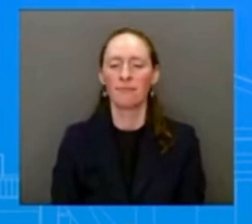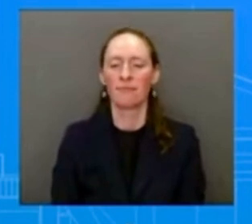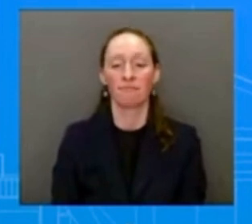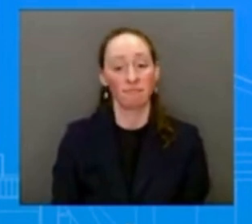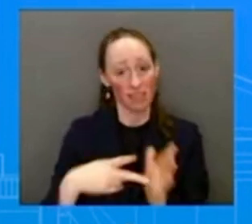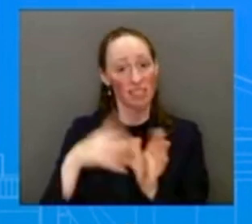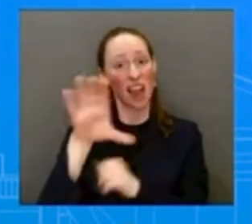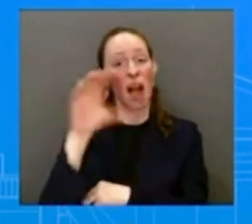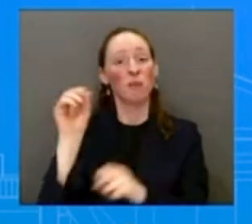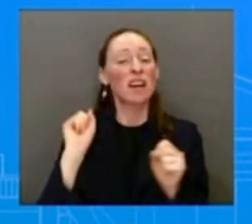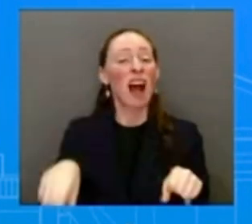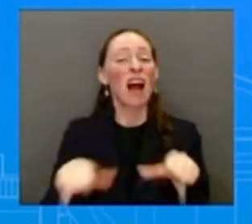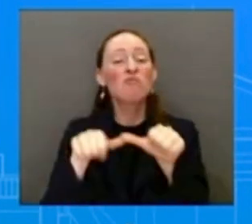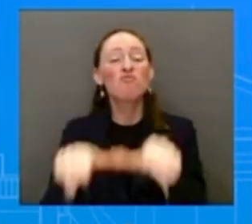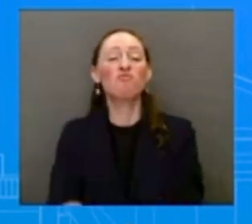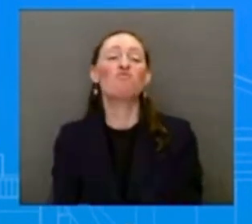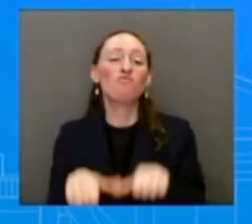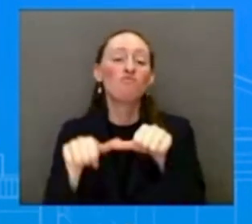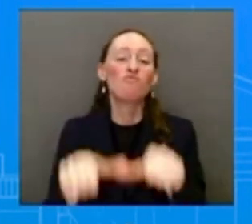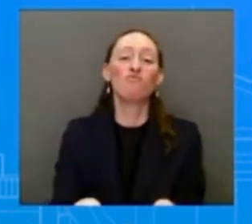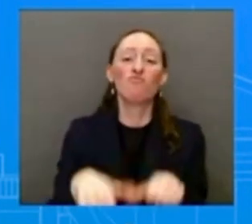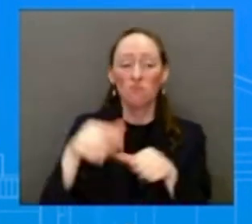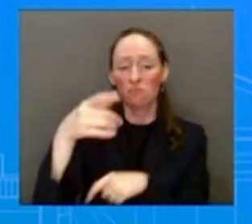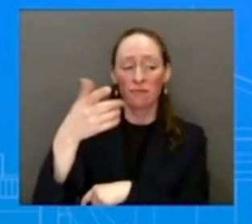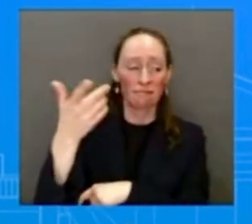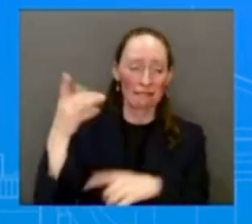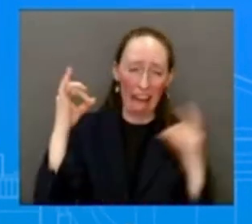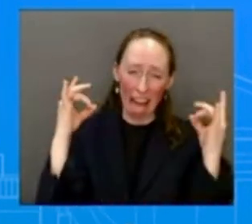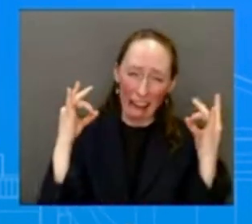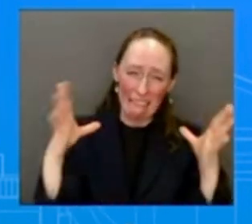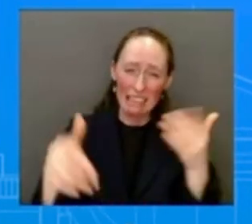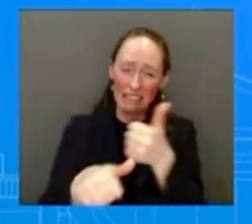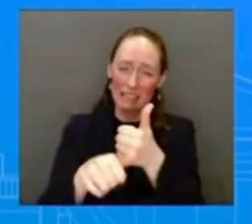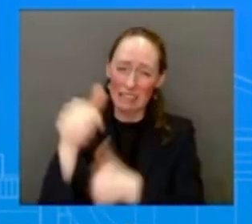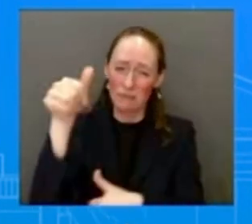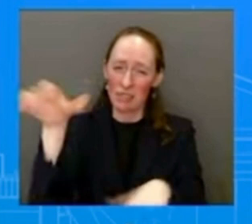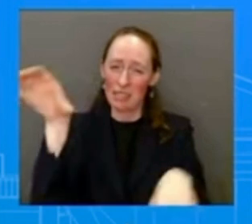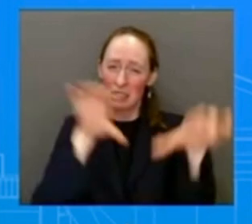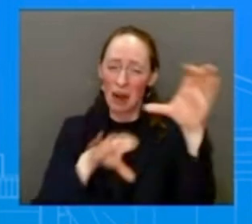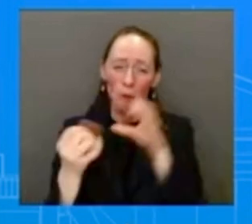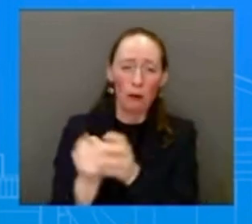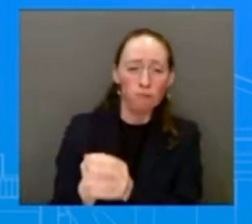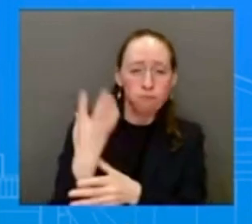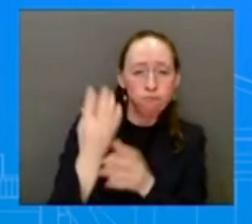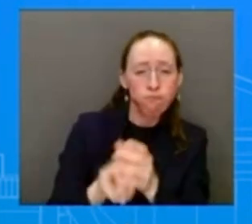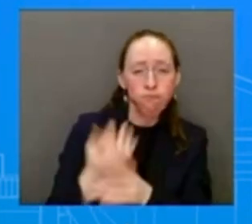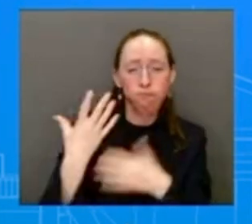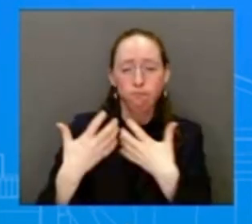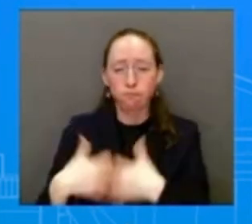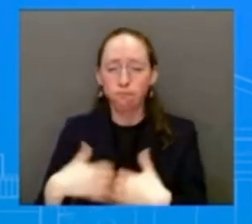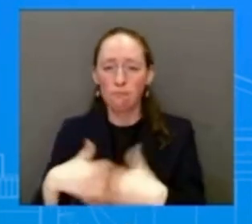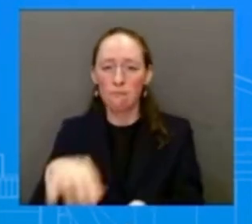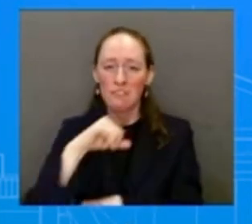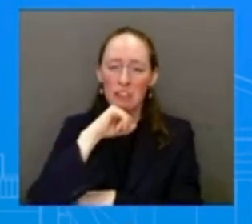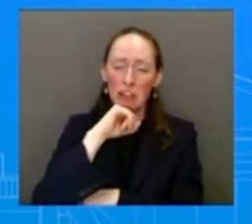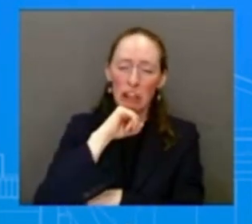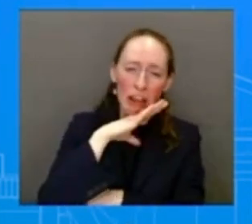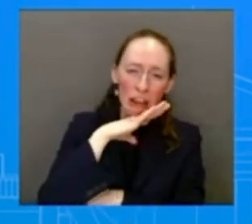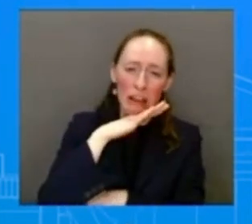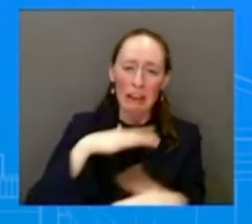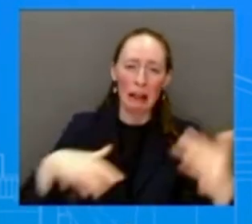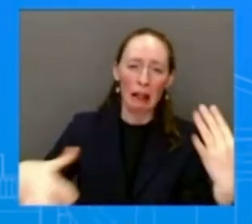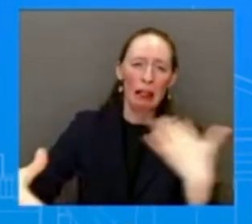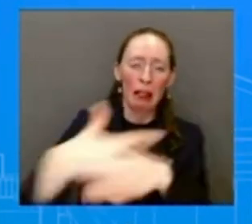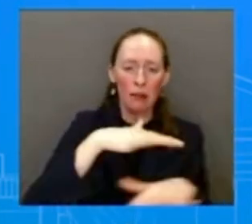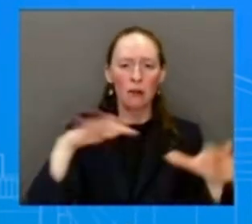declassification of bones, to avoid any requirements to consider safer alternatives. It is no wonder the bill